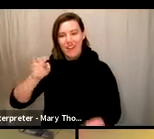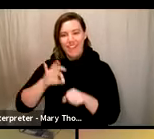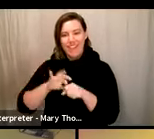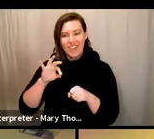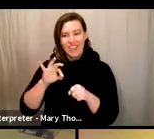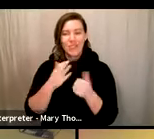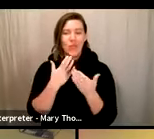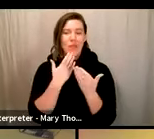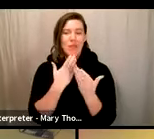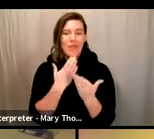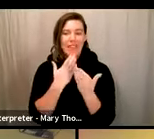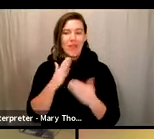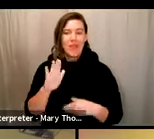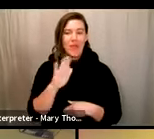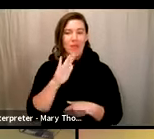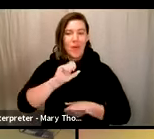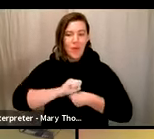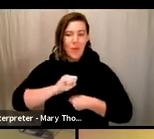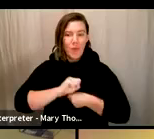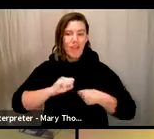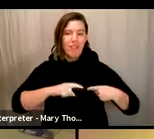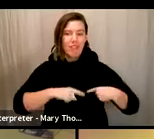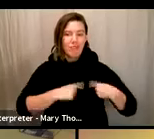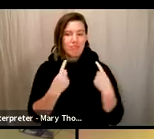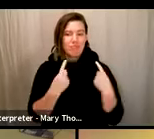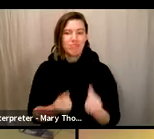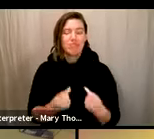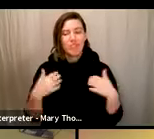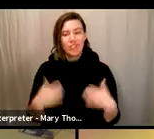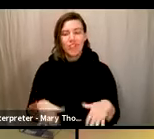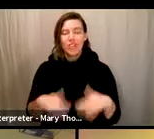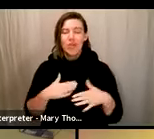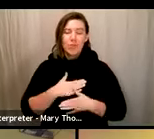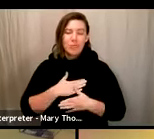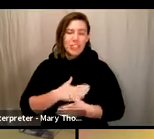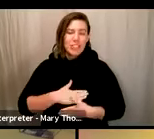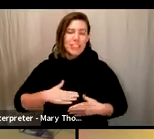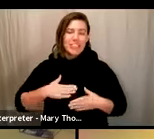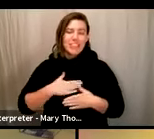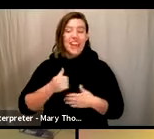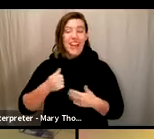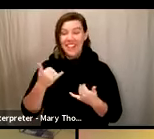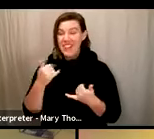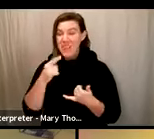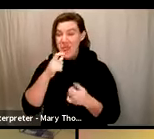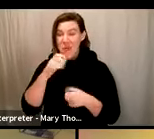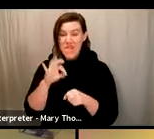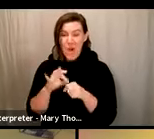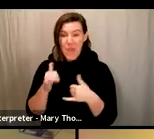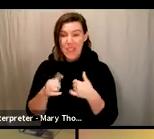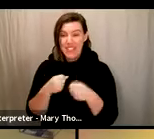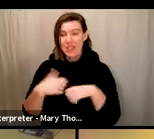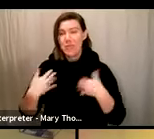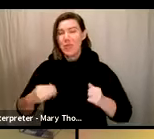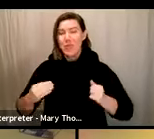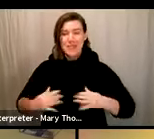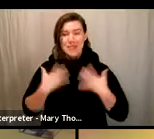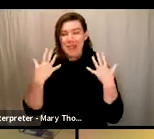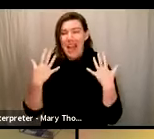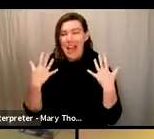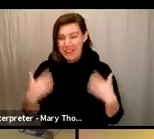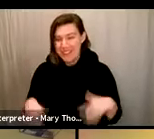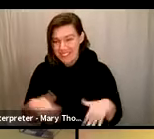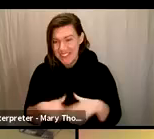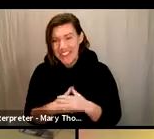afternoon. appreciate you all inspired by our voters more than we have ever been. Congratulations to all of our voters and our election administrators